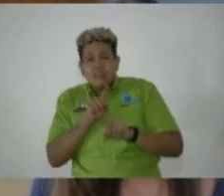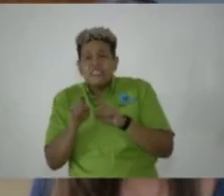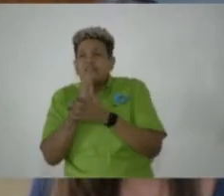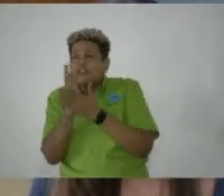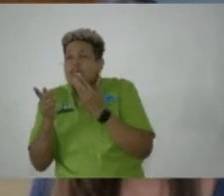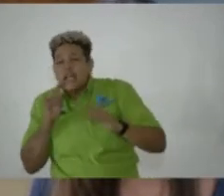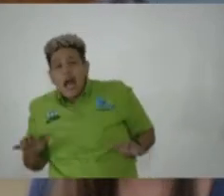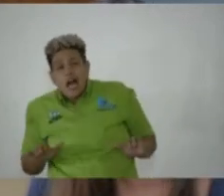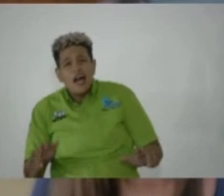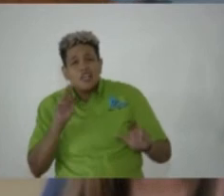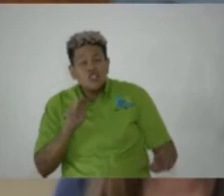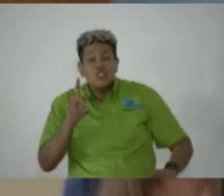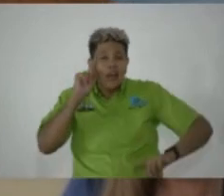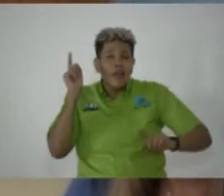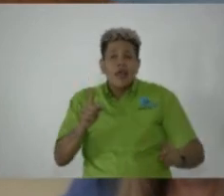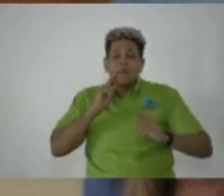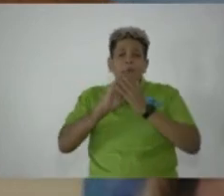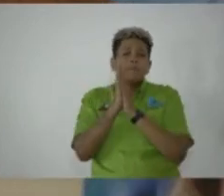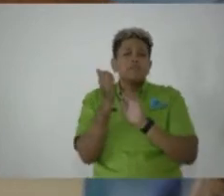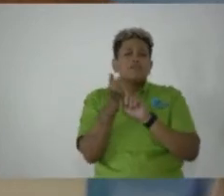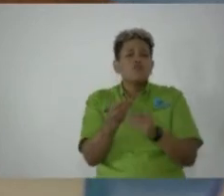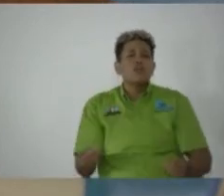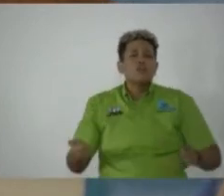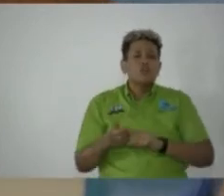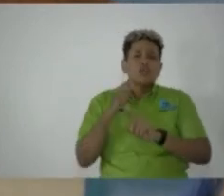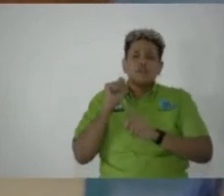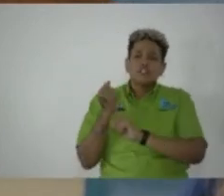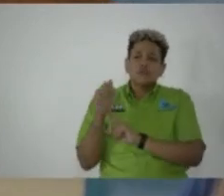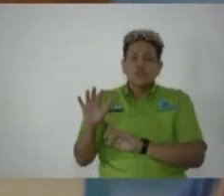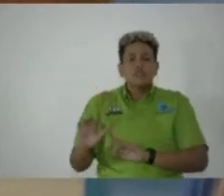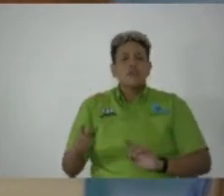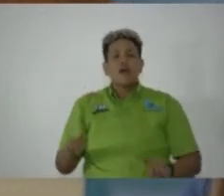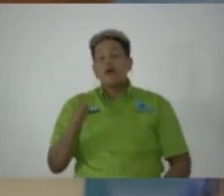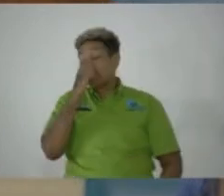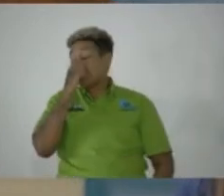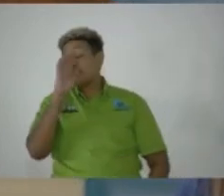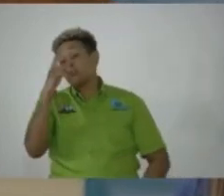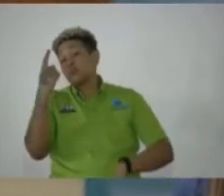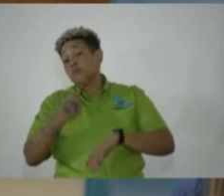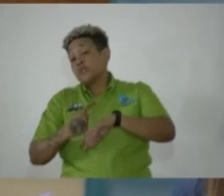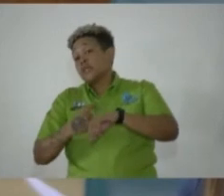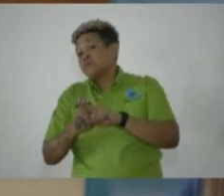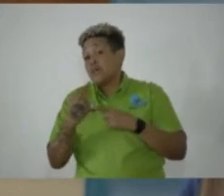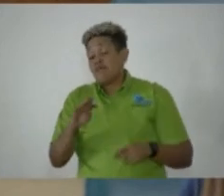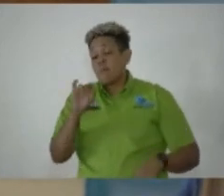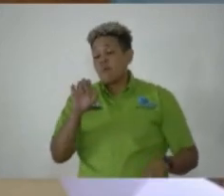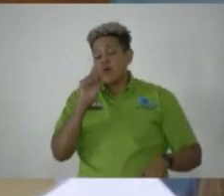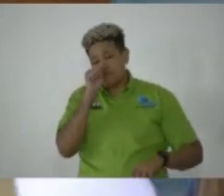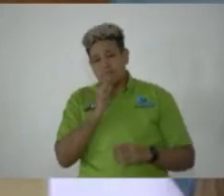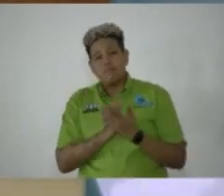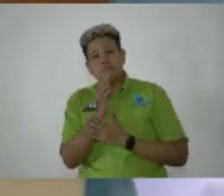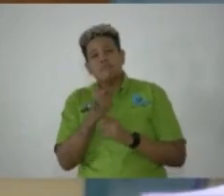actions aimed at peaceful resolution of the situation. On one occasion, Boogl endured